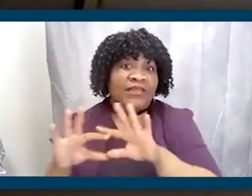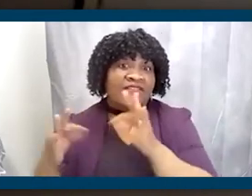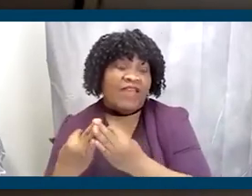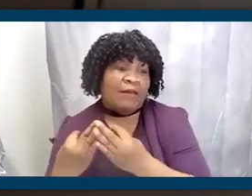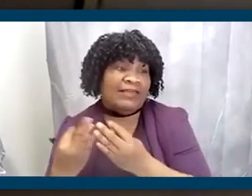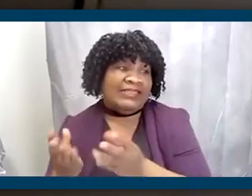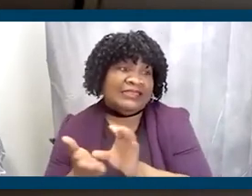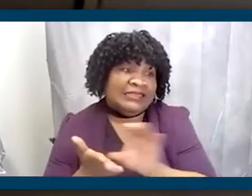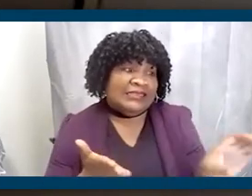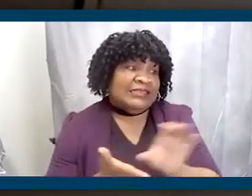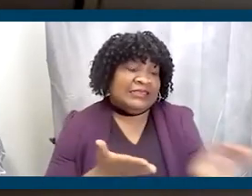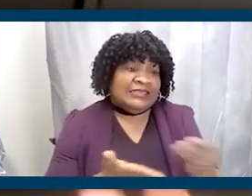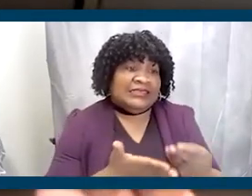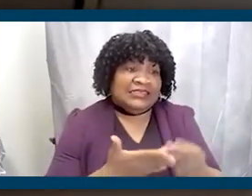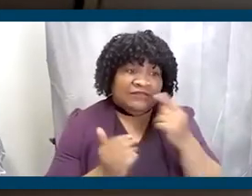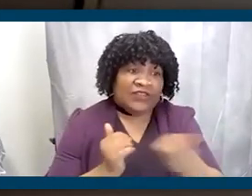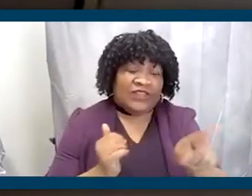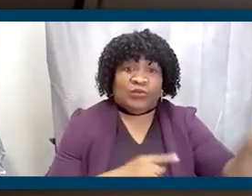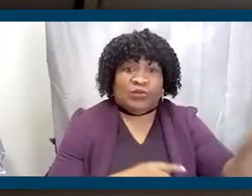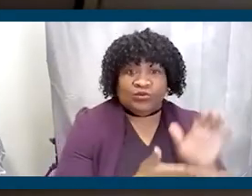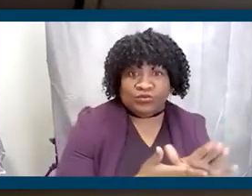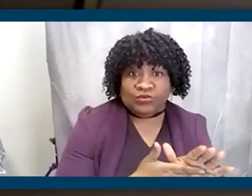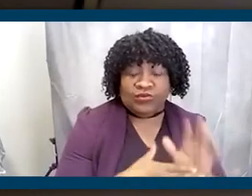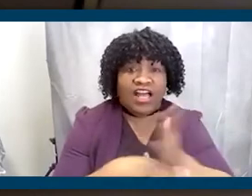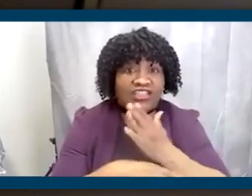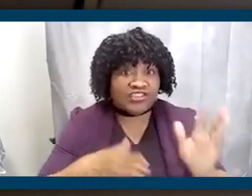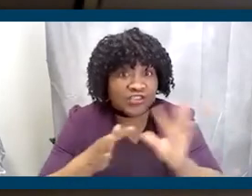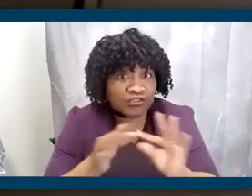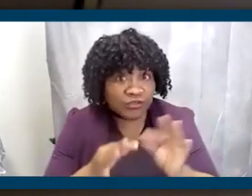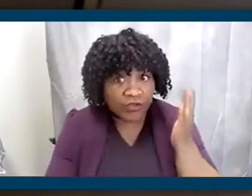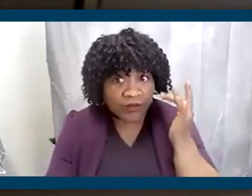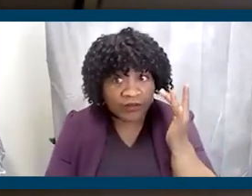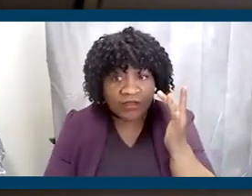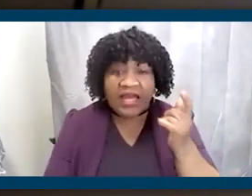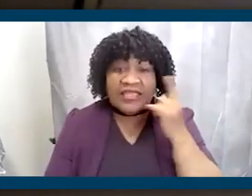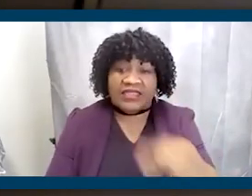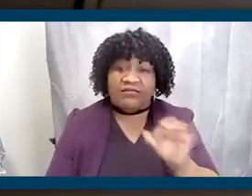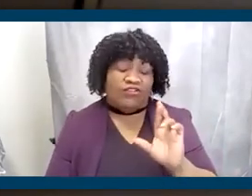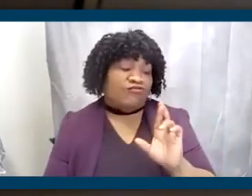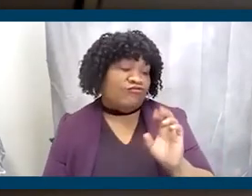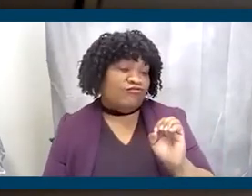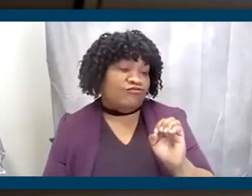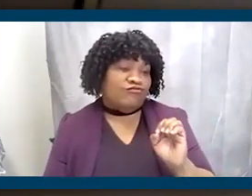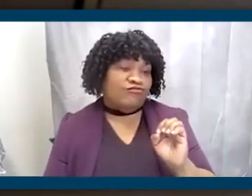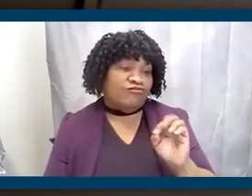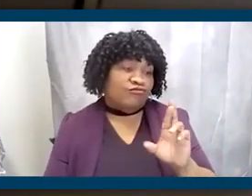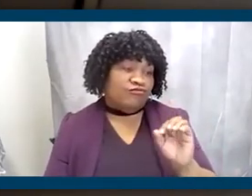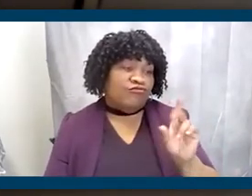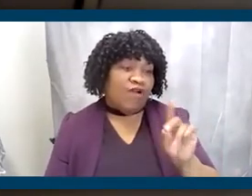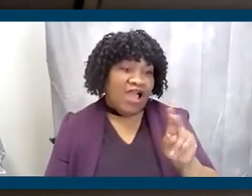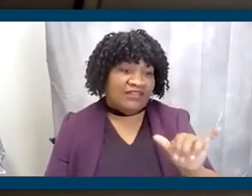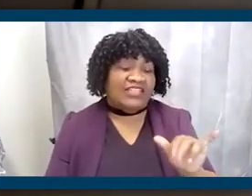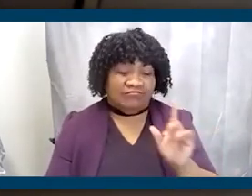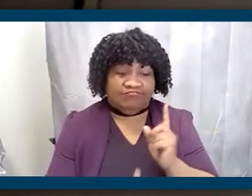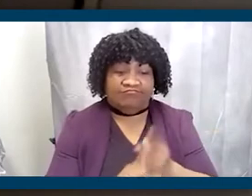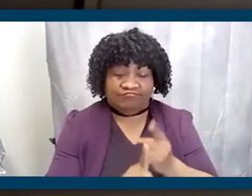sacrifice for them to be in school. I share that story because I think, you know, Rodney's point is so well taken. When I was in college, I